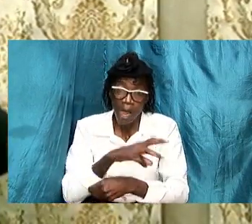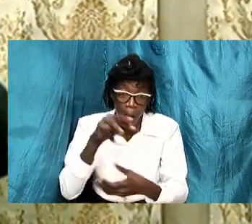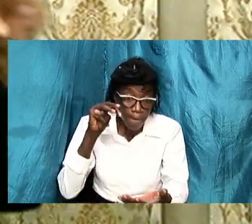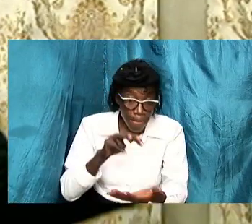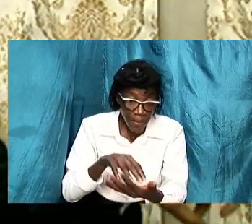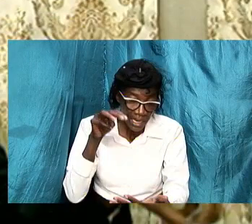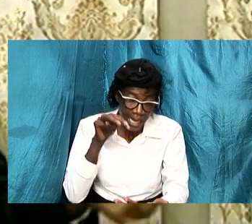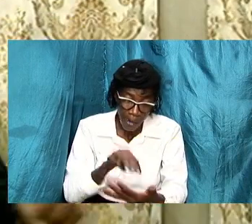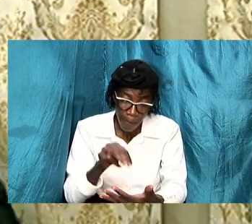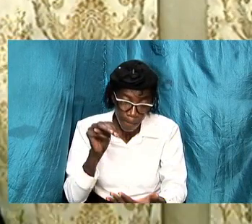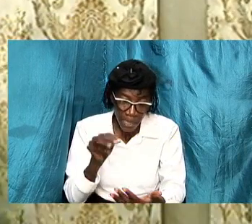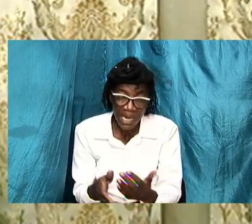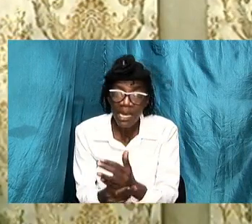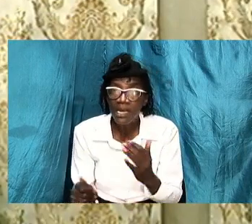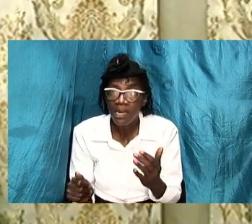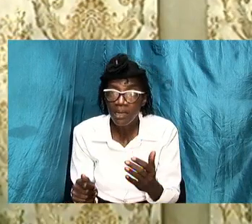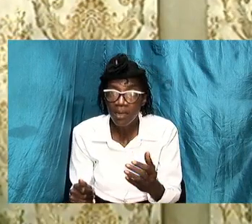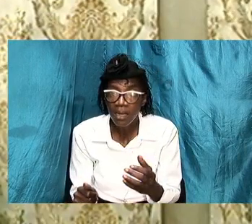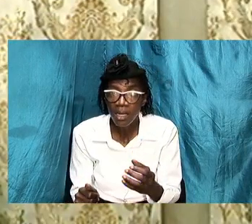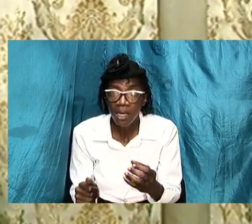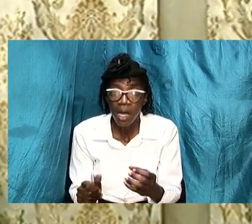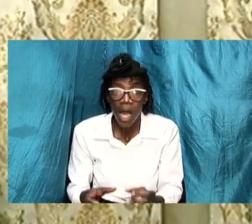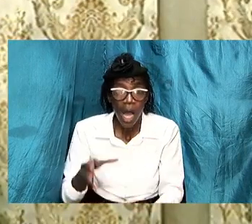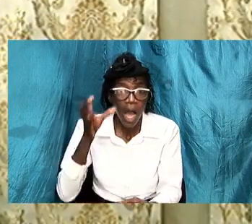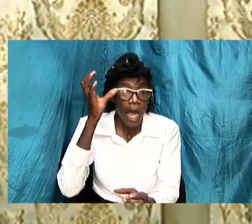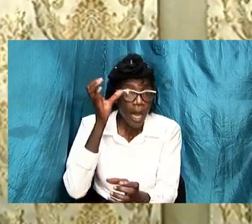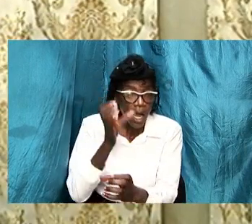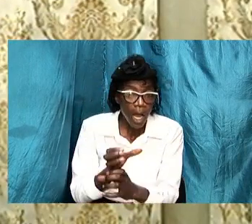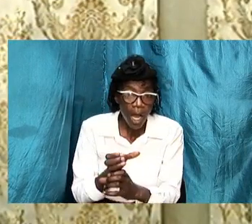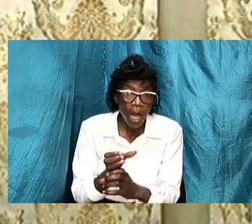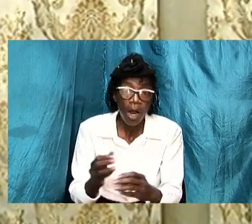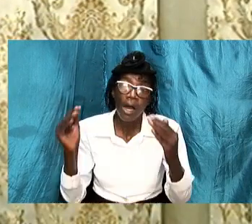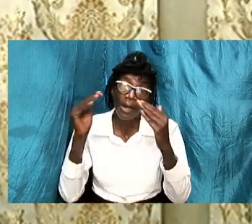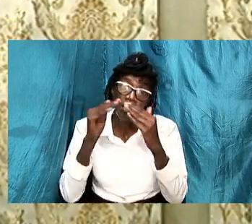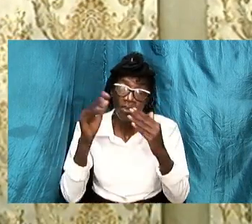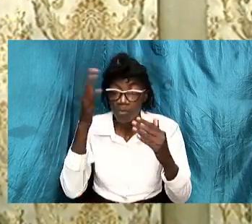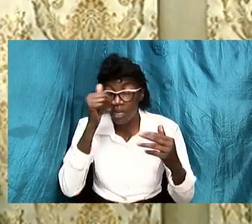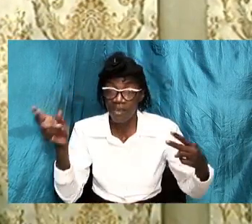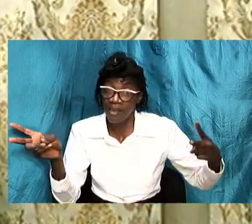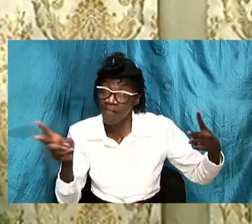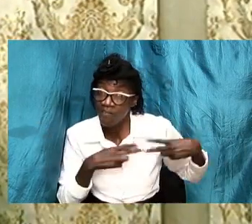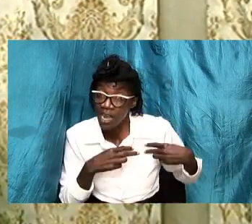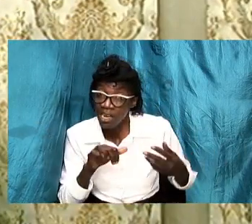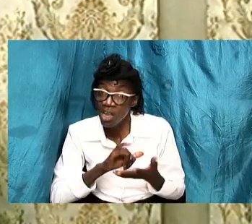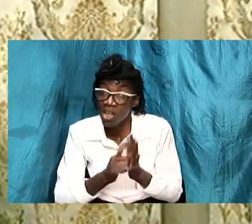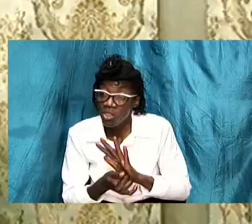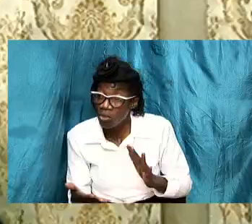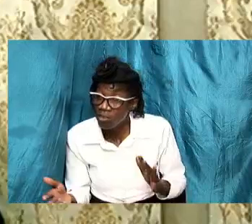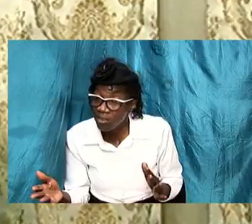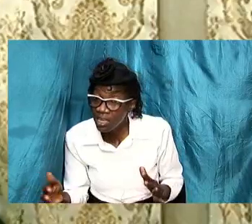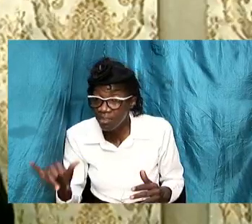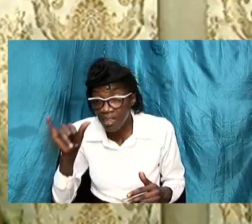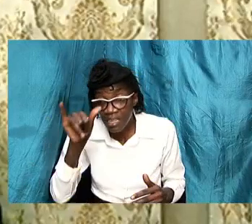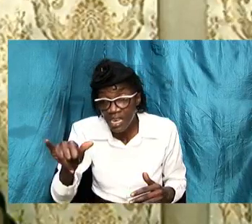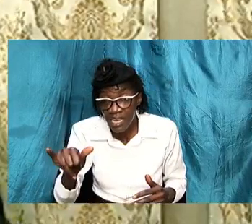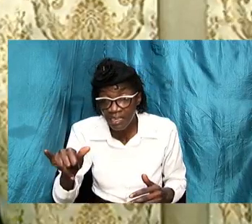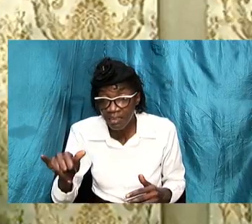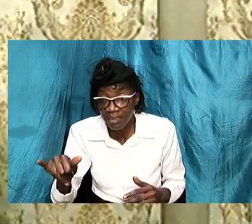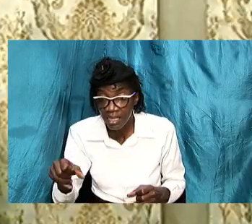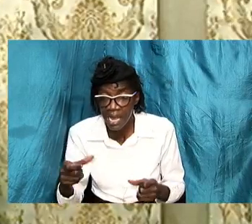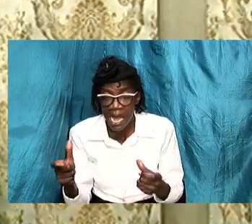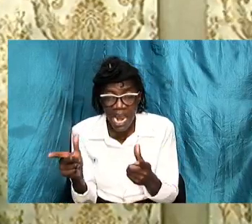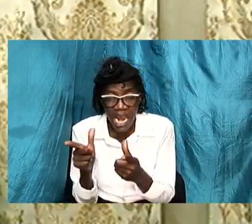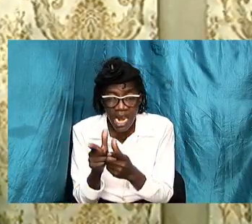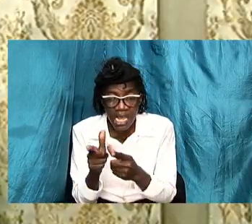or a car or a house because we value those things and yet spend so very little time